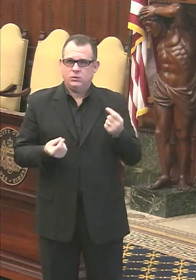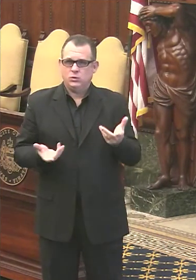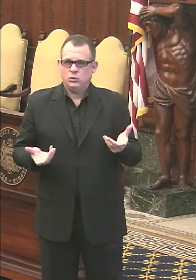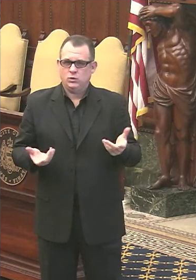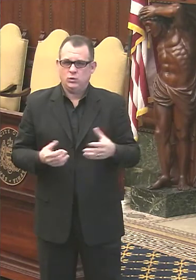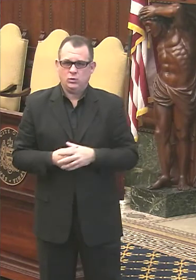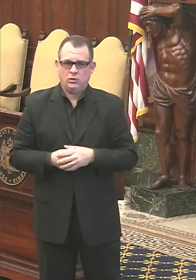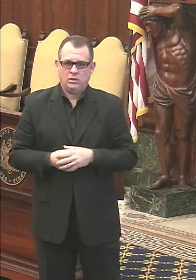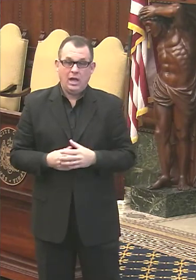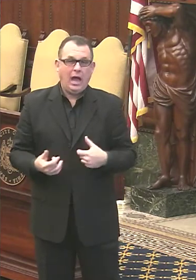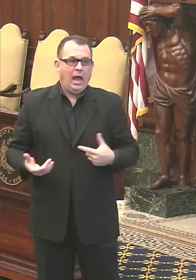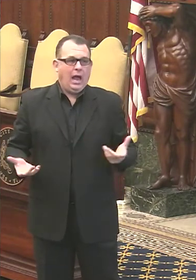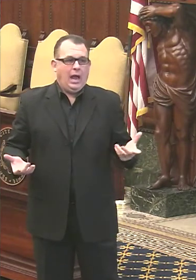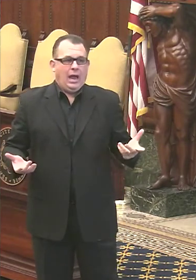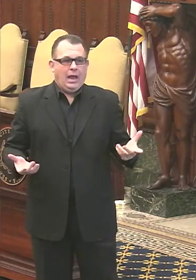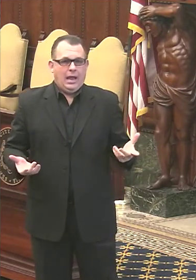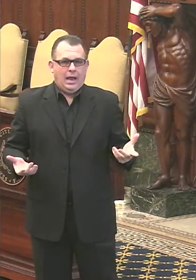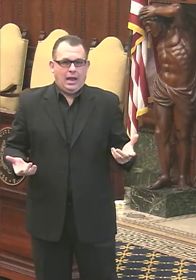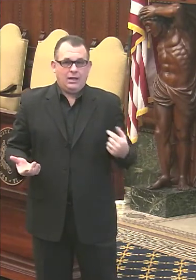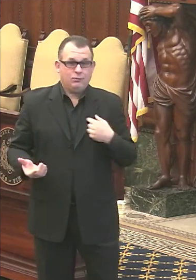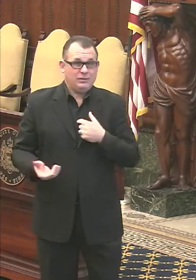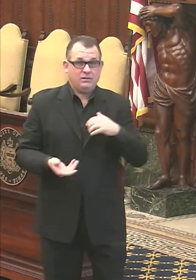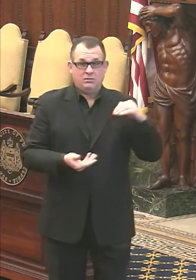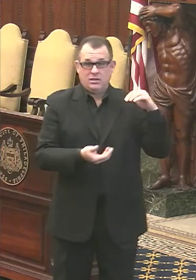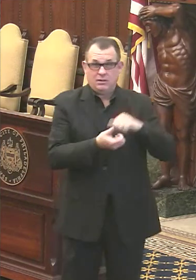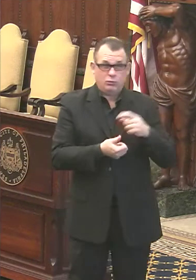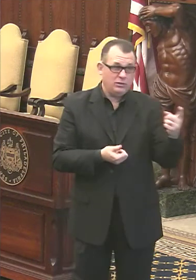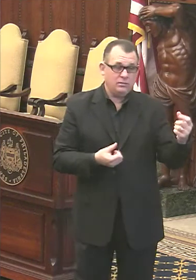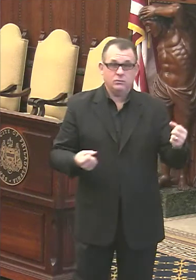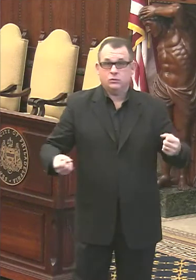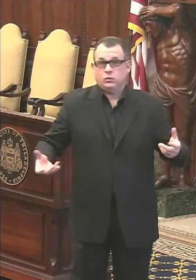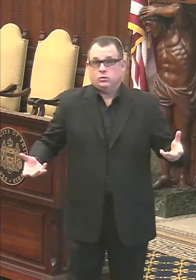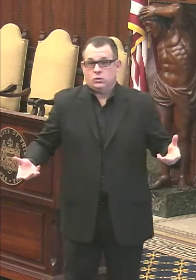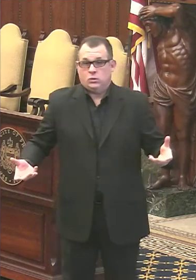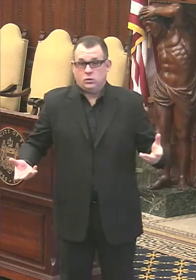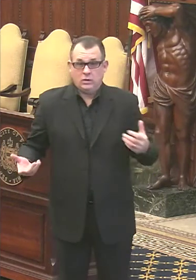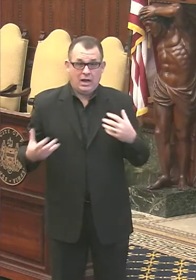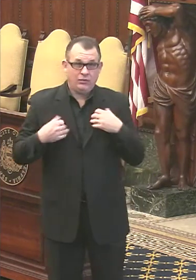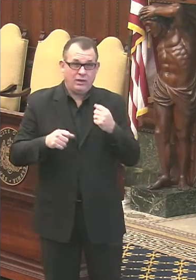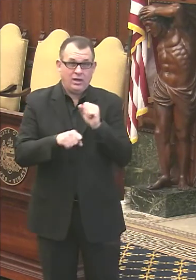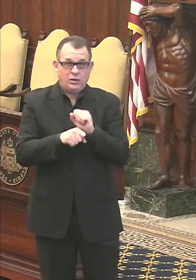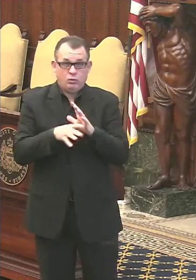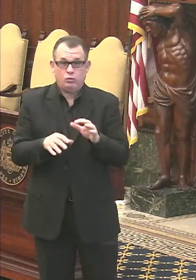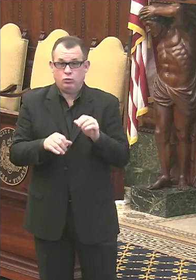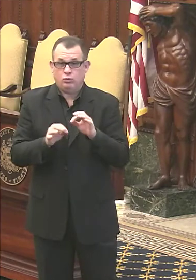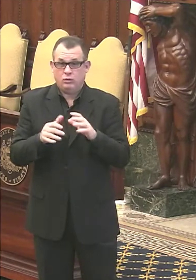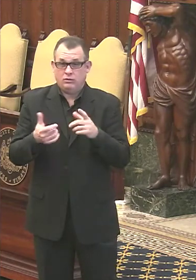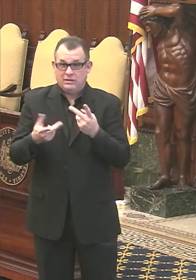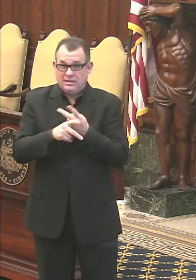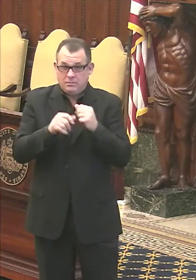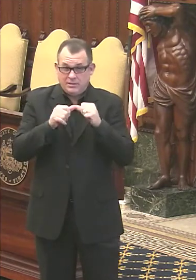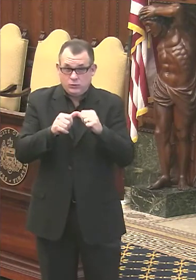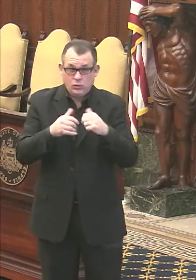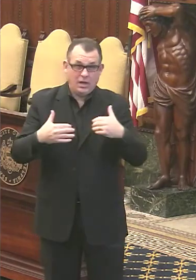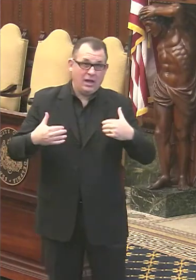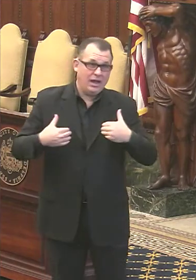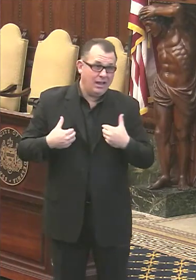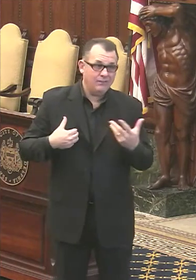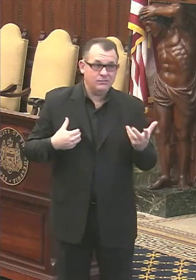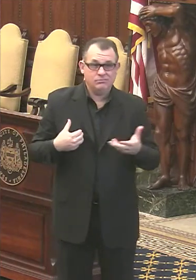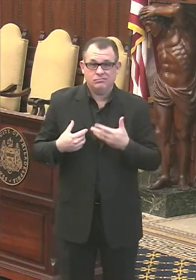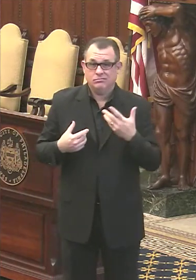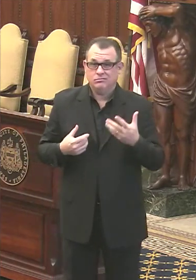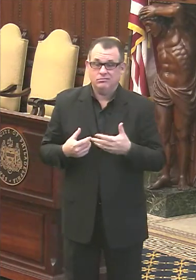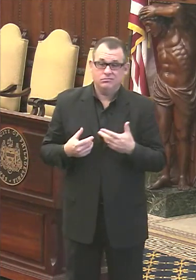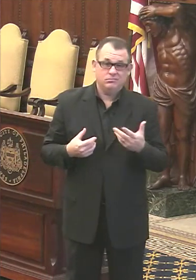well, we are working with them to try to have it be only healthcare workers. If this continues, we will have them not be vaccinating healthcare workers. We'll